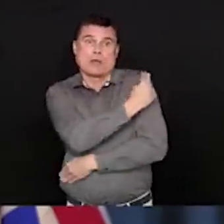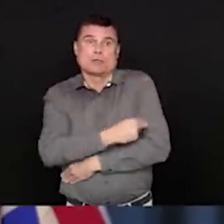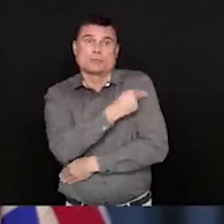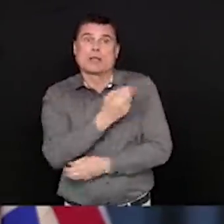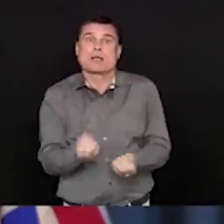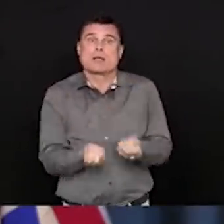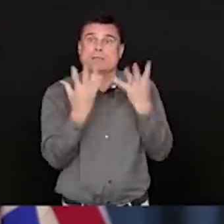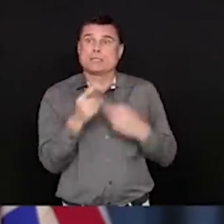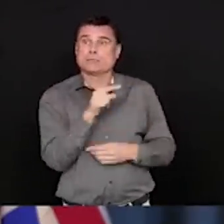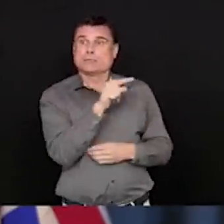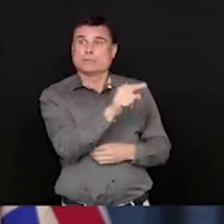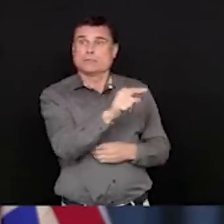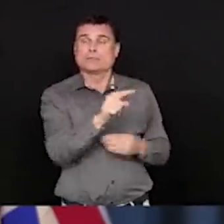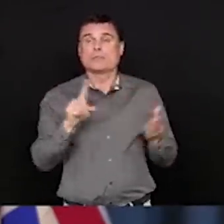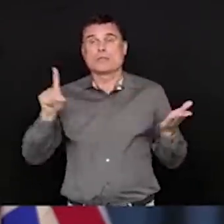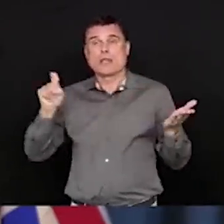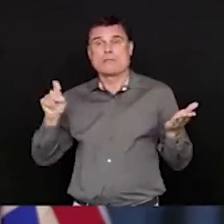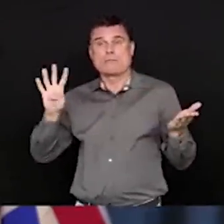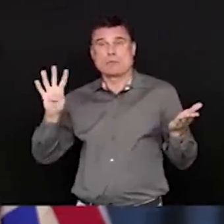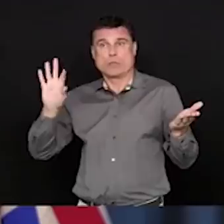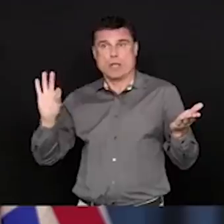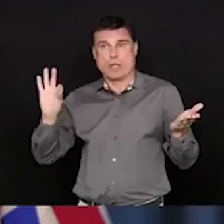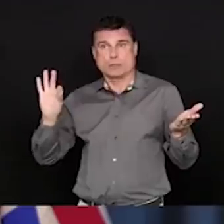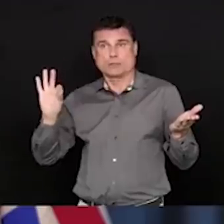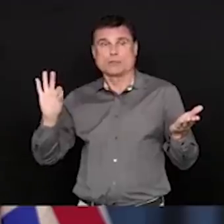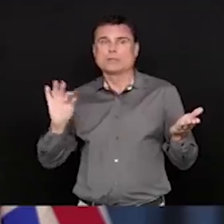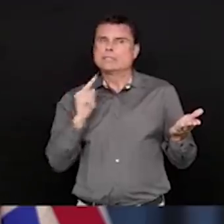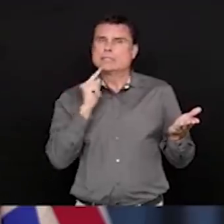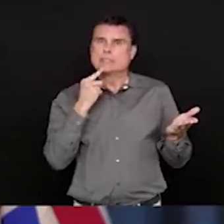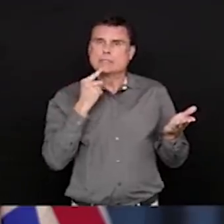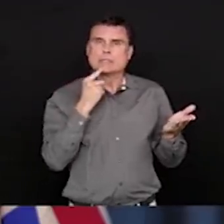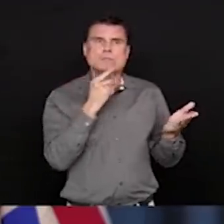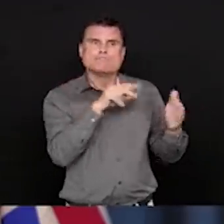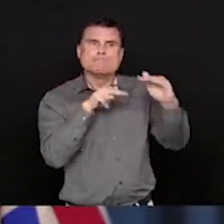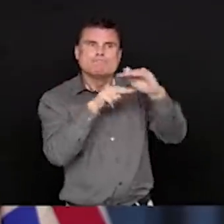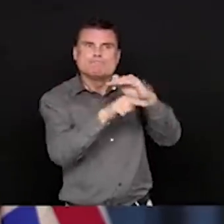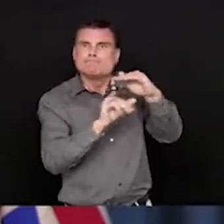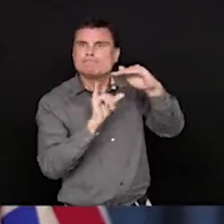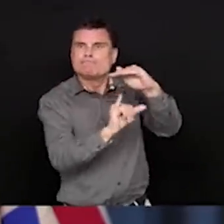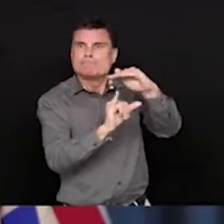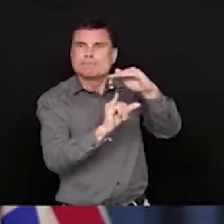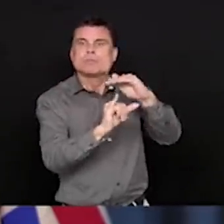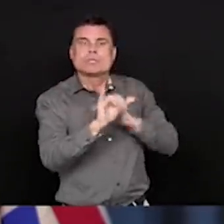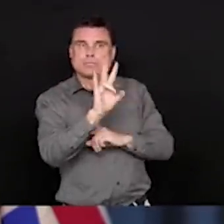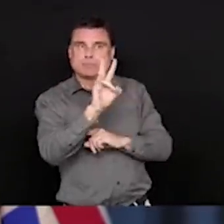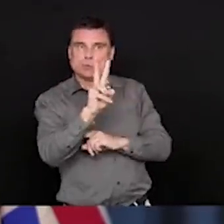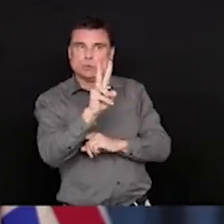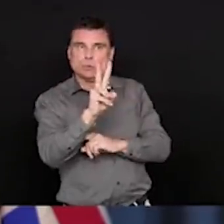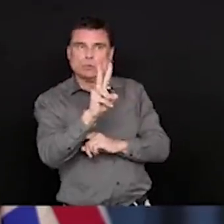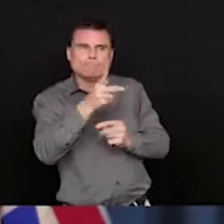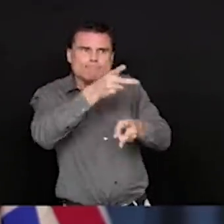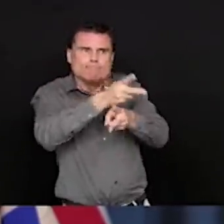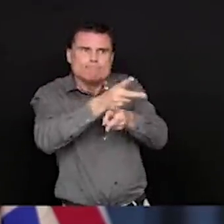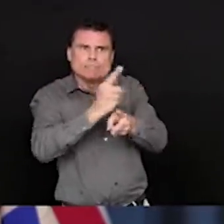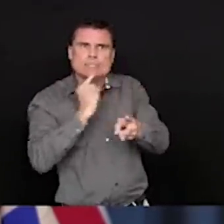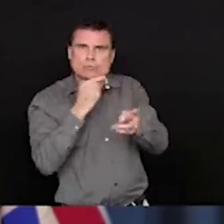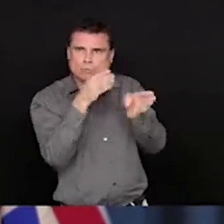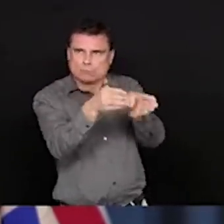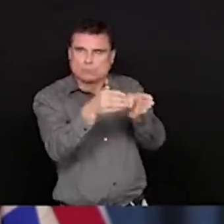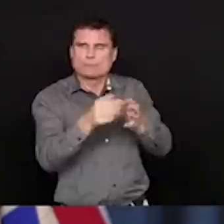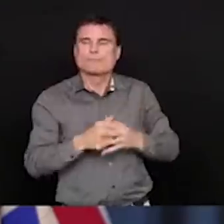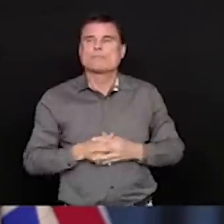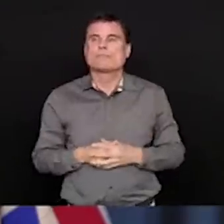We've had one additional death in the last two days, and that is a community death